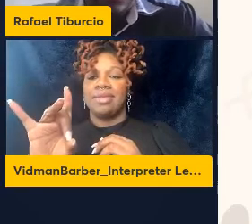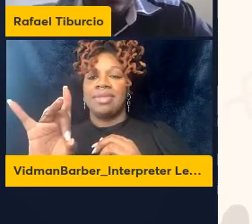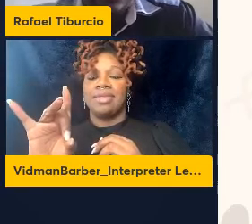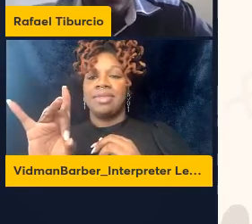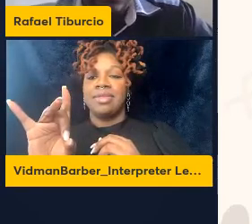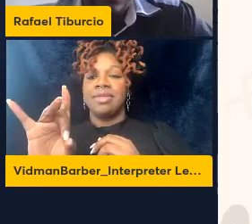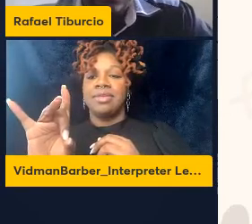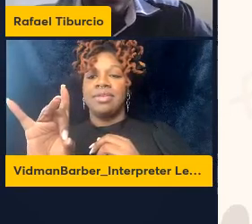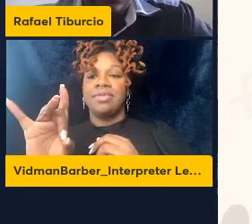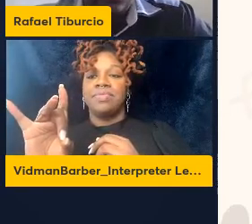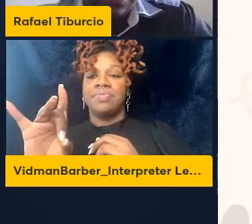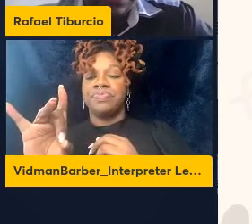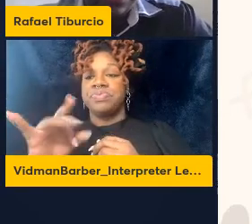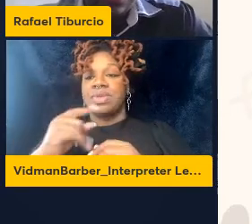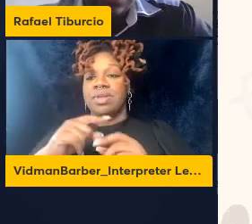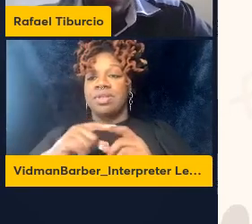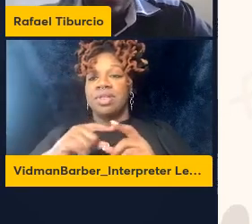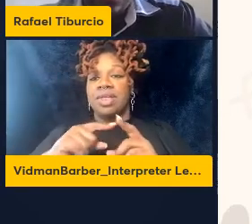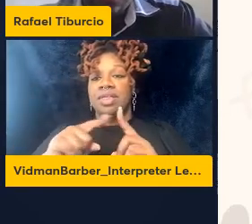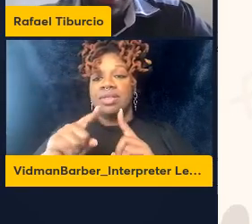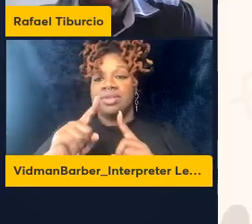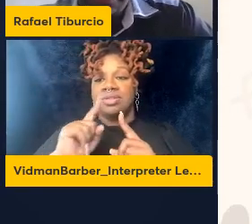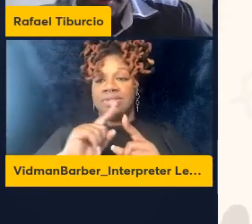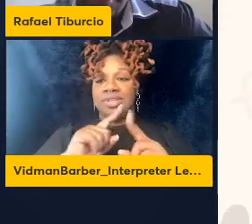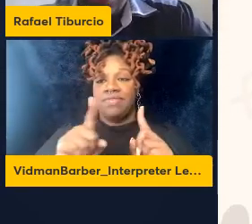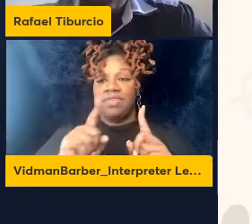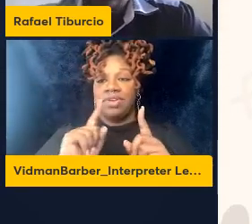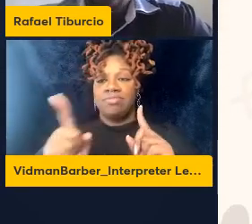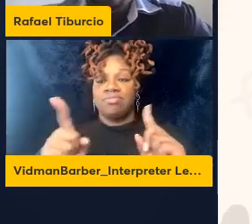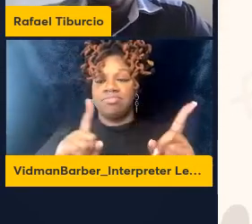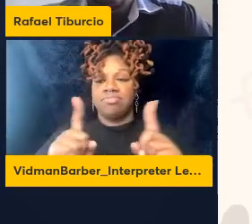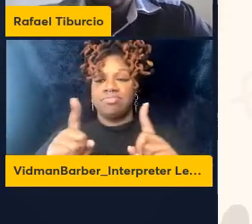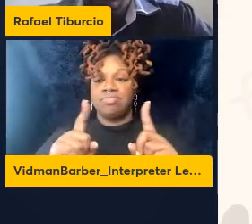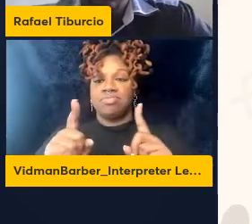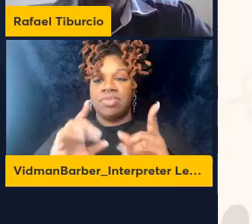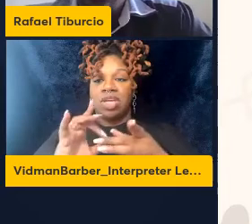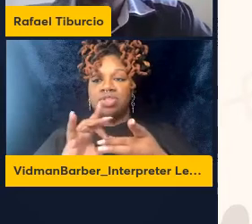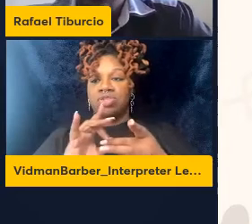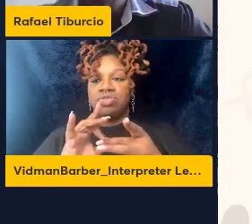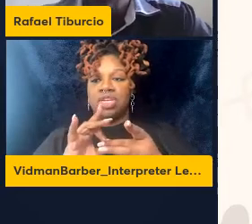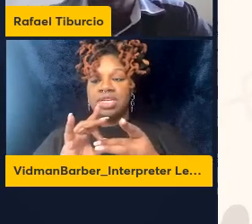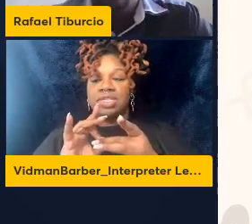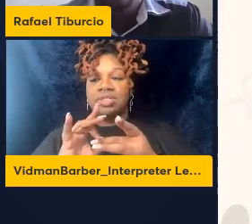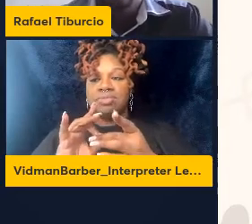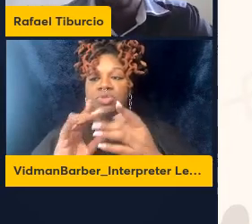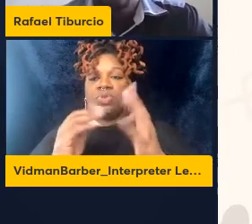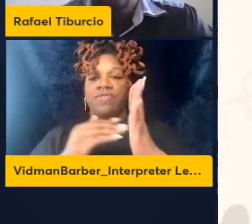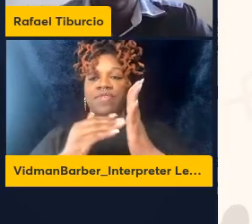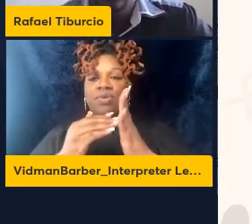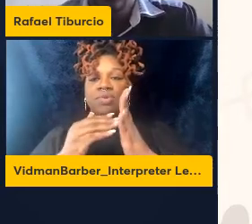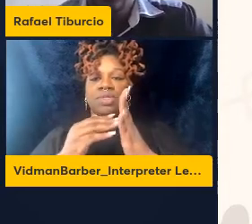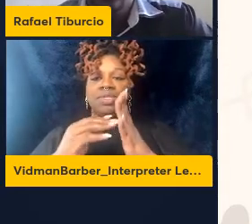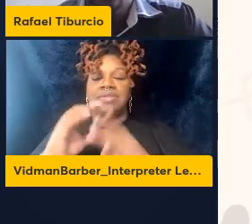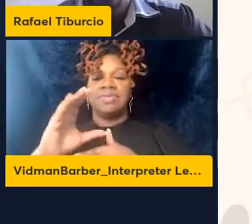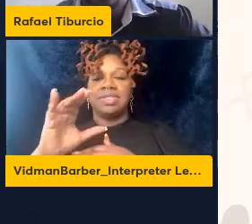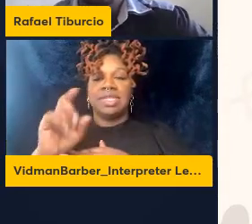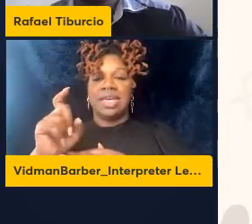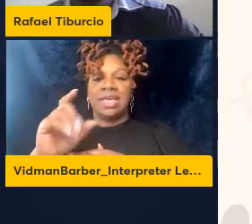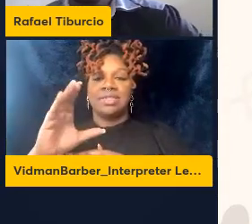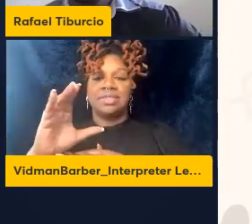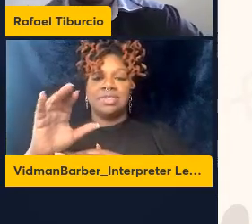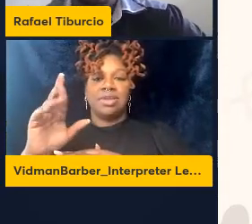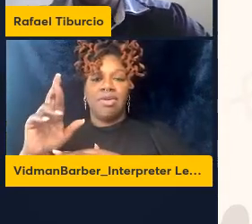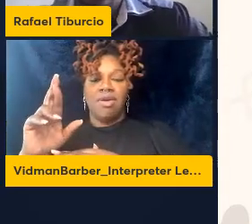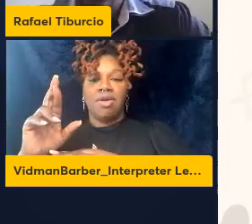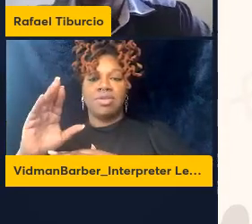CDAT cells expressing CXCR3 and the risk of TBR development and also would like